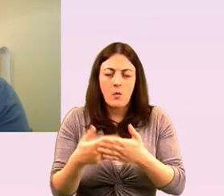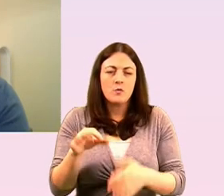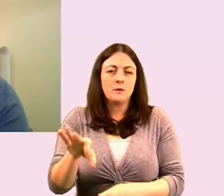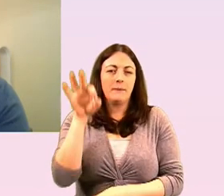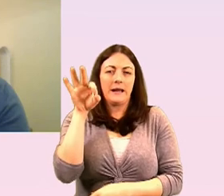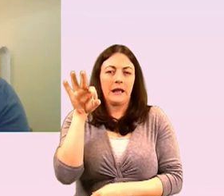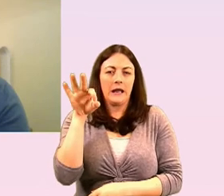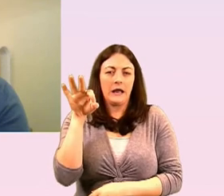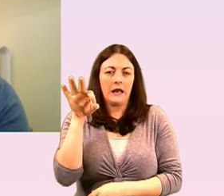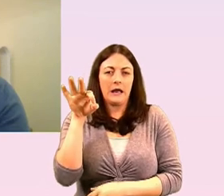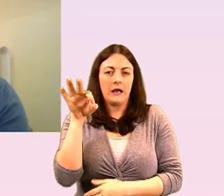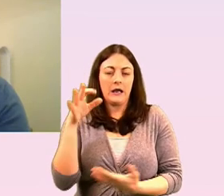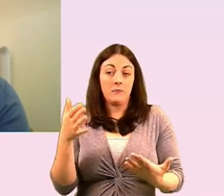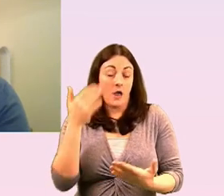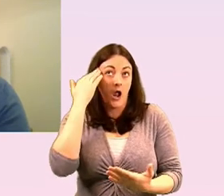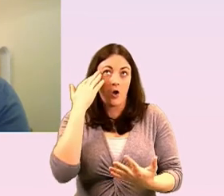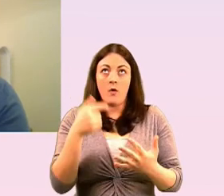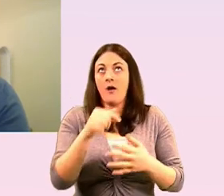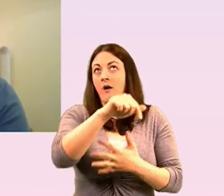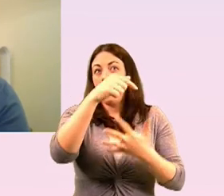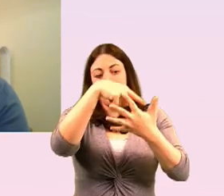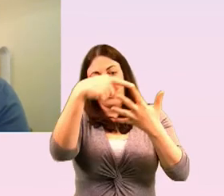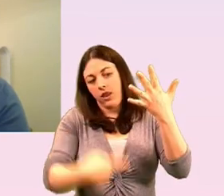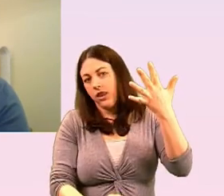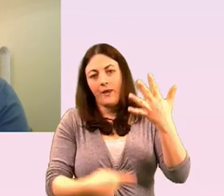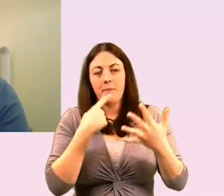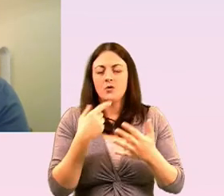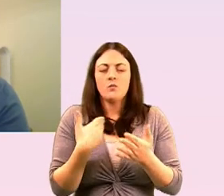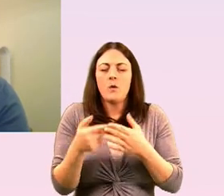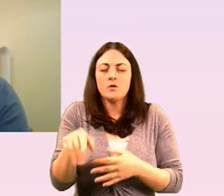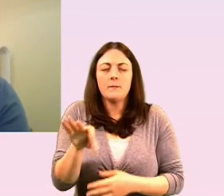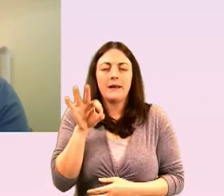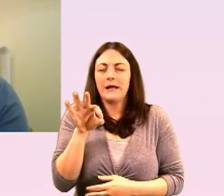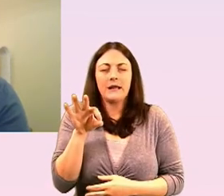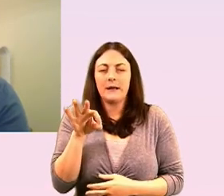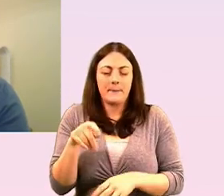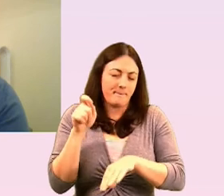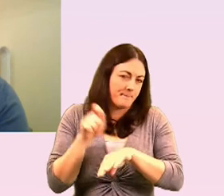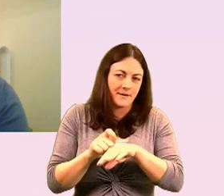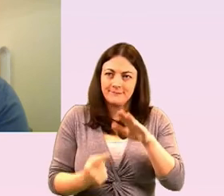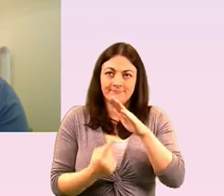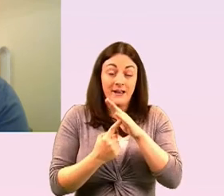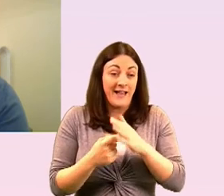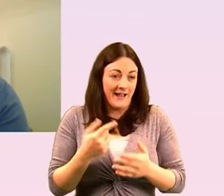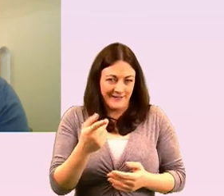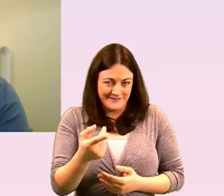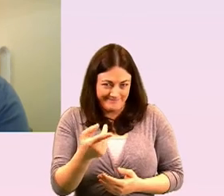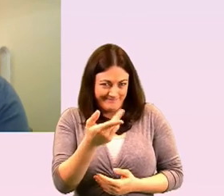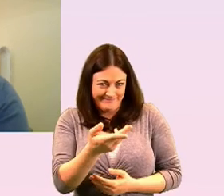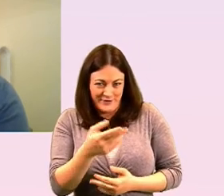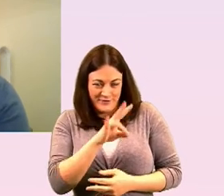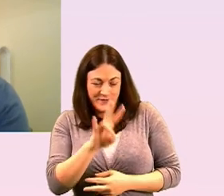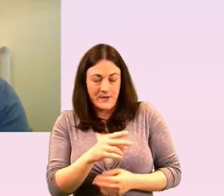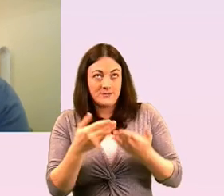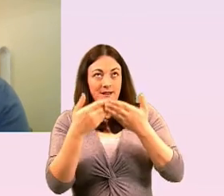question but what would you go for that's like is there a god question cronia um